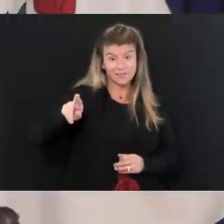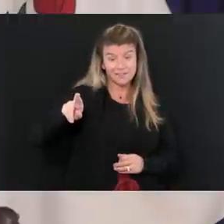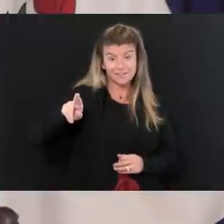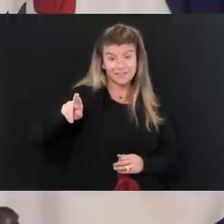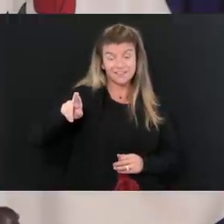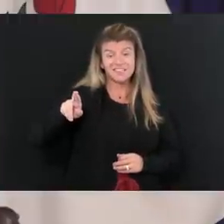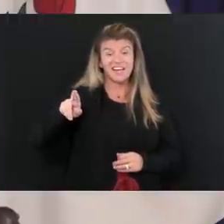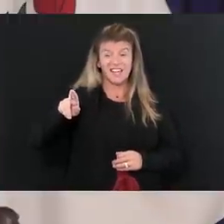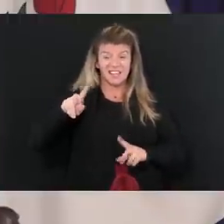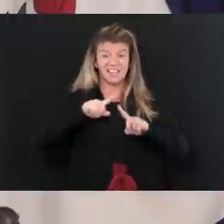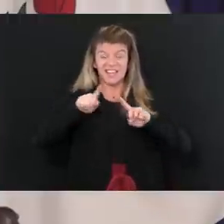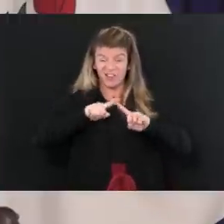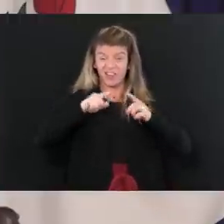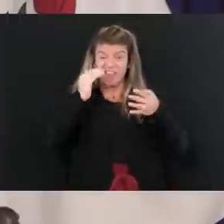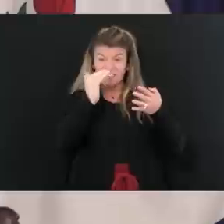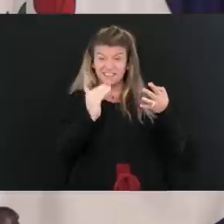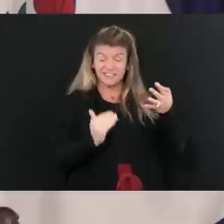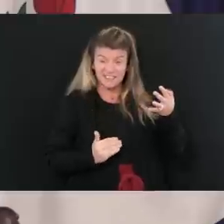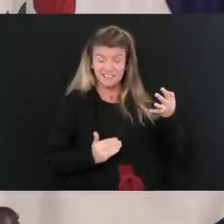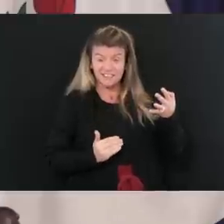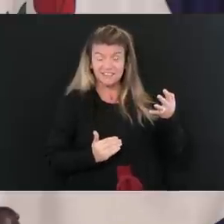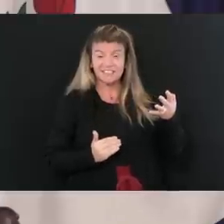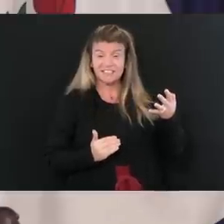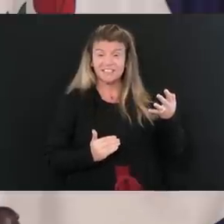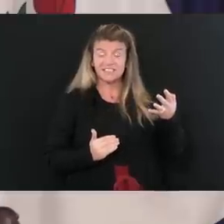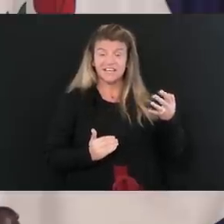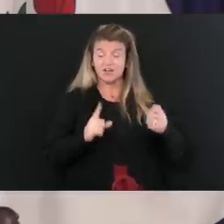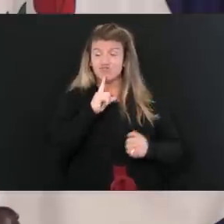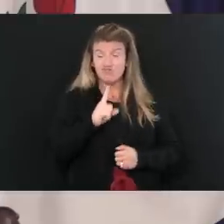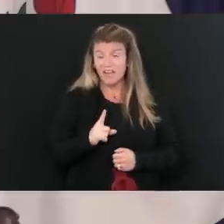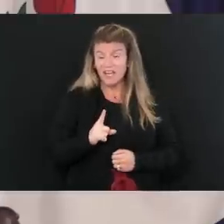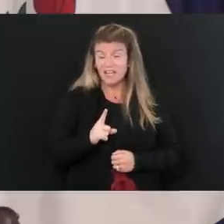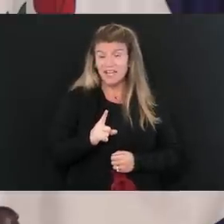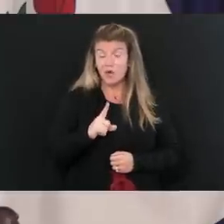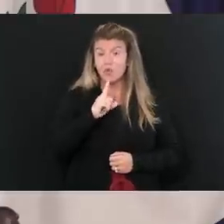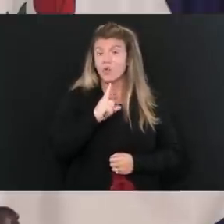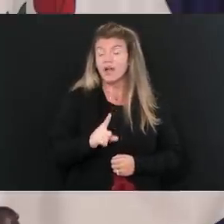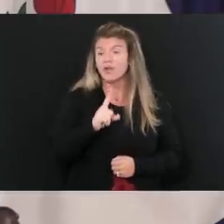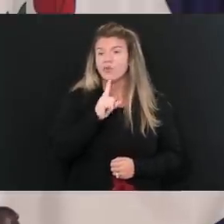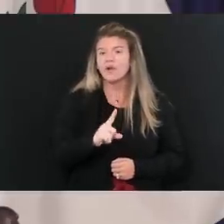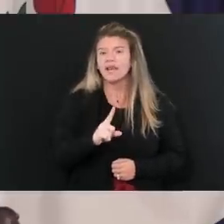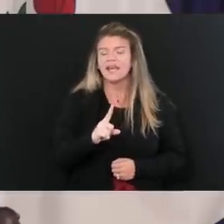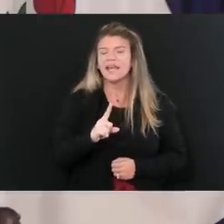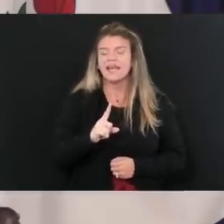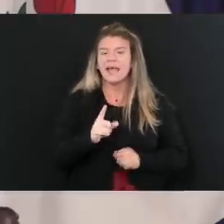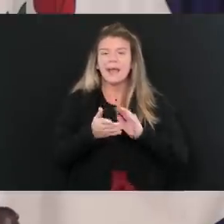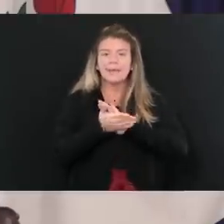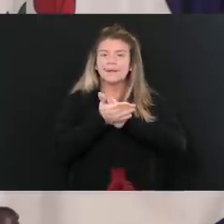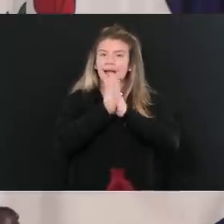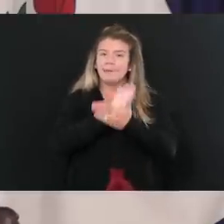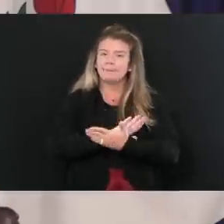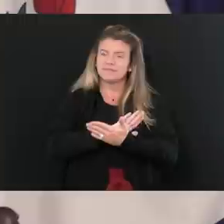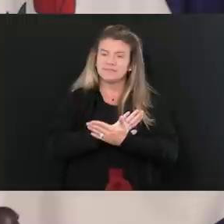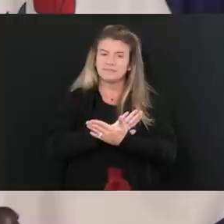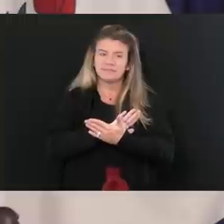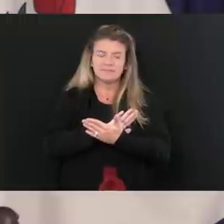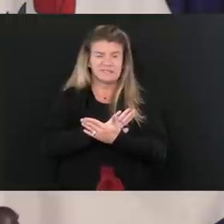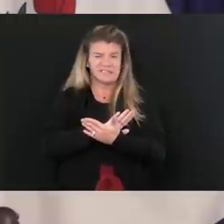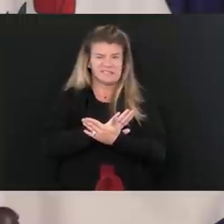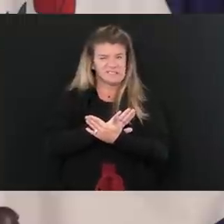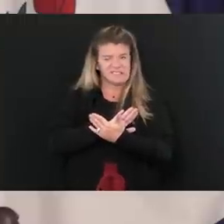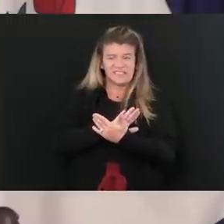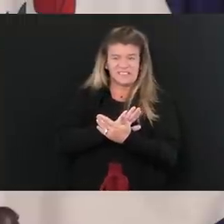of all the different things, you know, the, it, it really, it really becomes dicey as to whether or not we